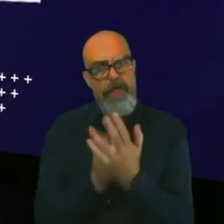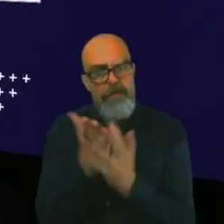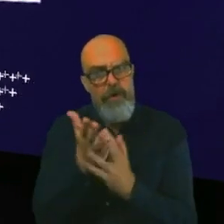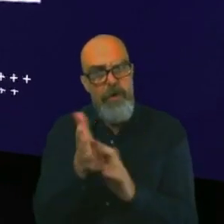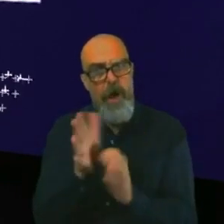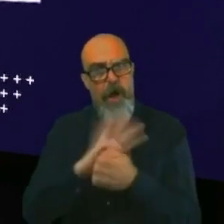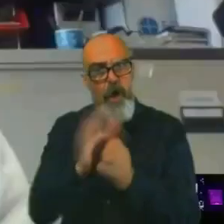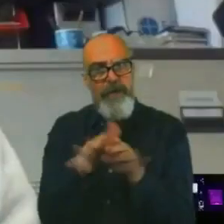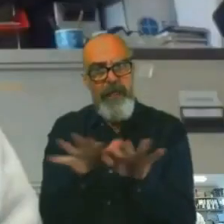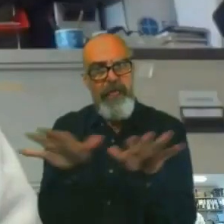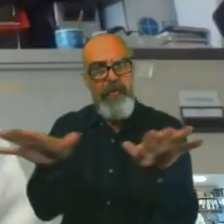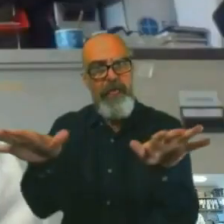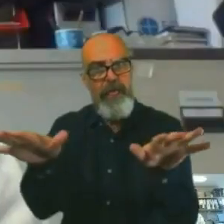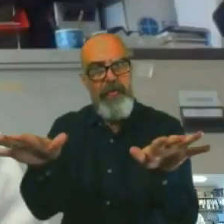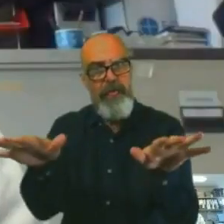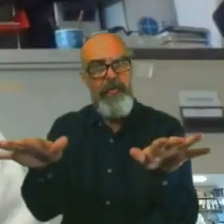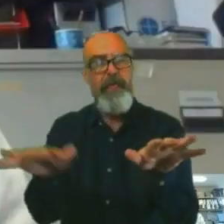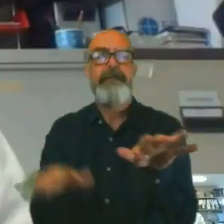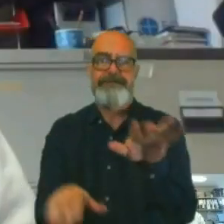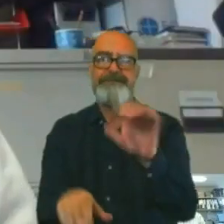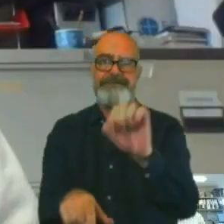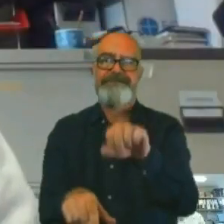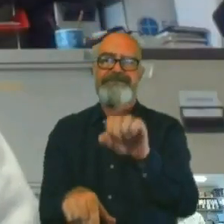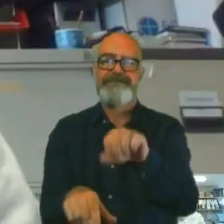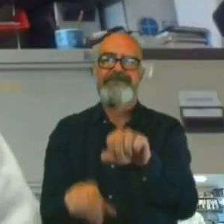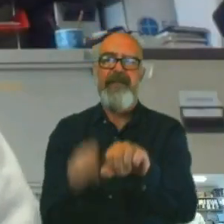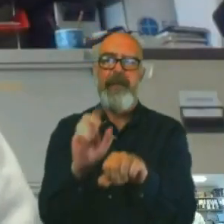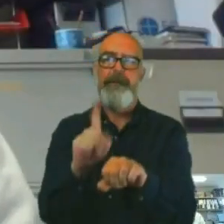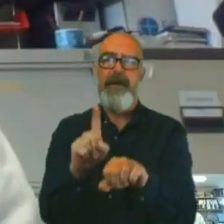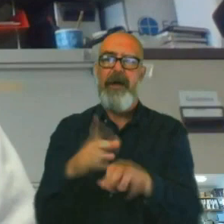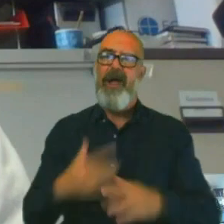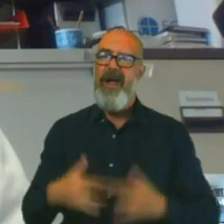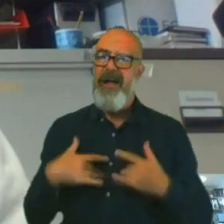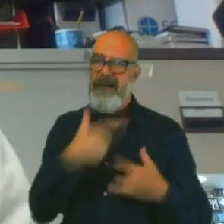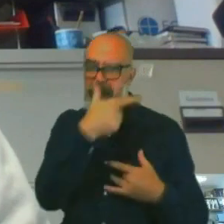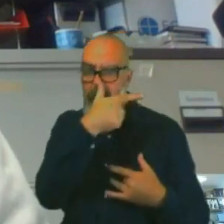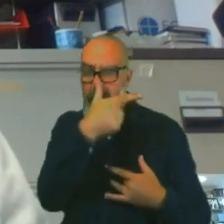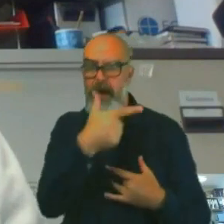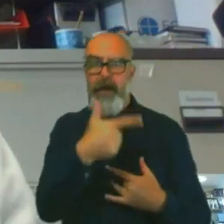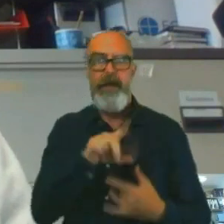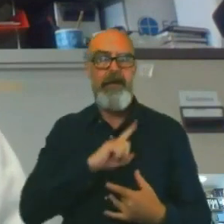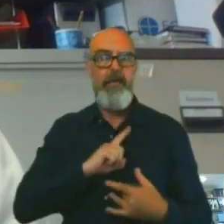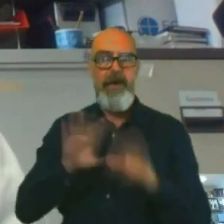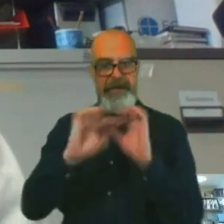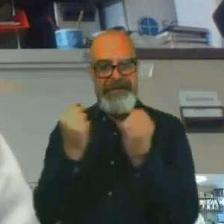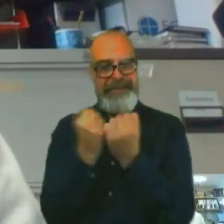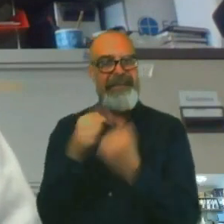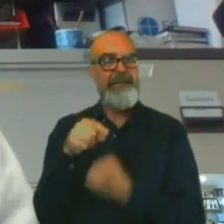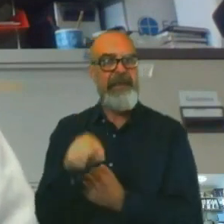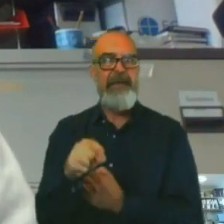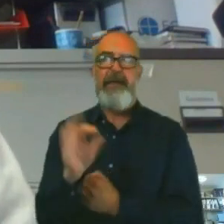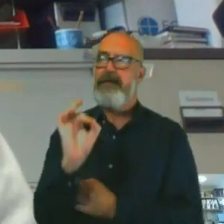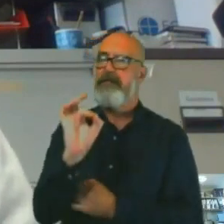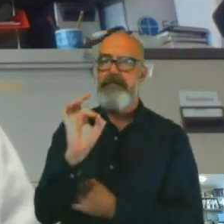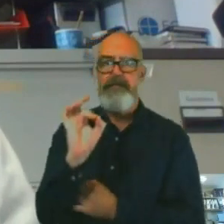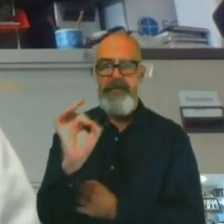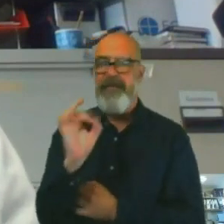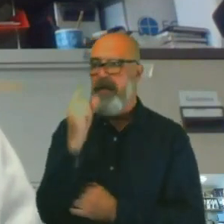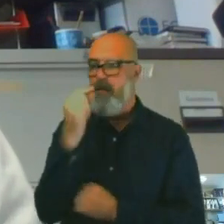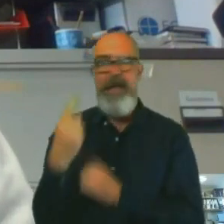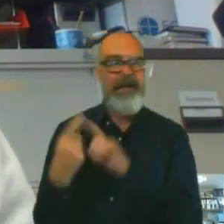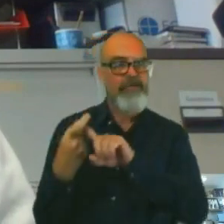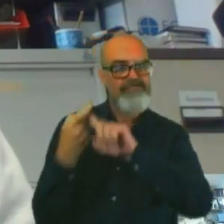Yes, but I'm very lucky that we have such a team here that we're able to sort of rely on each other and it's